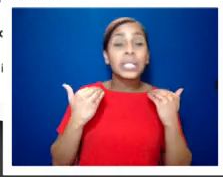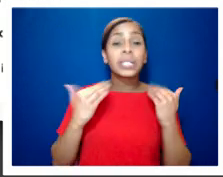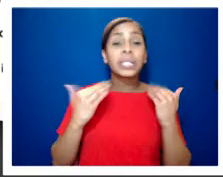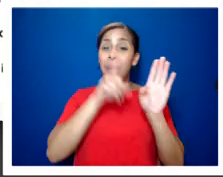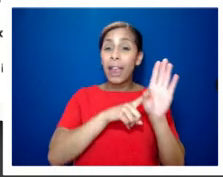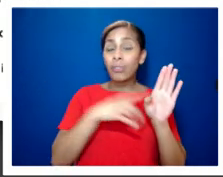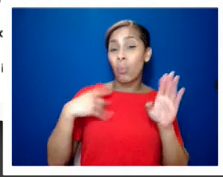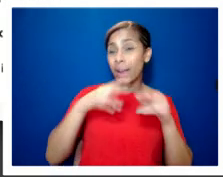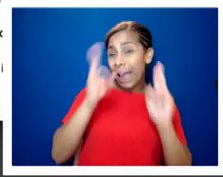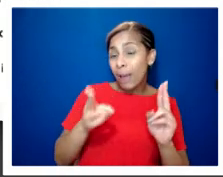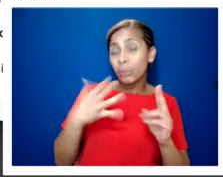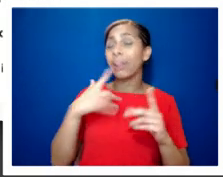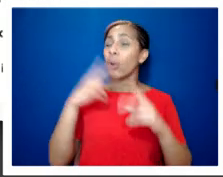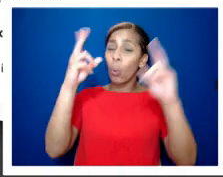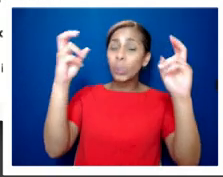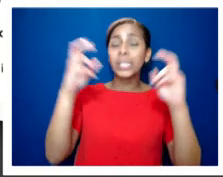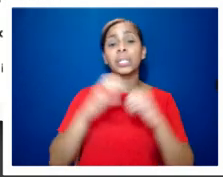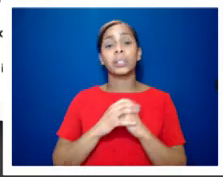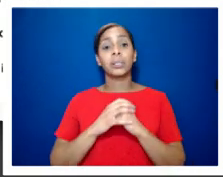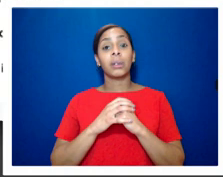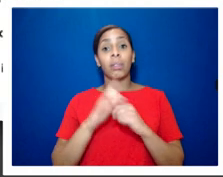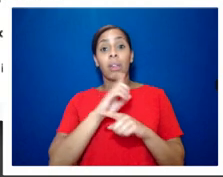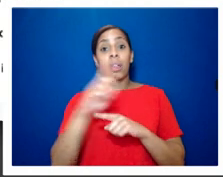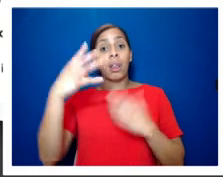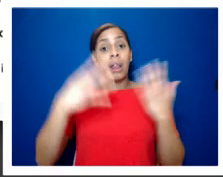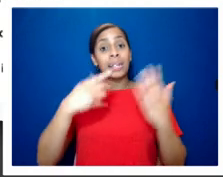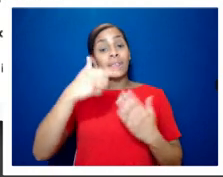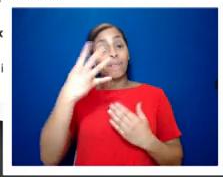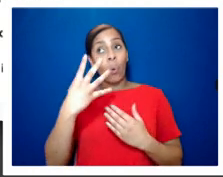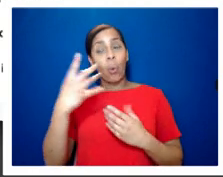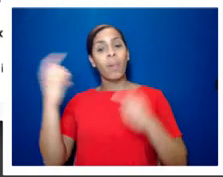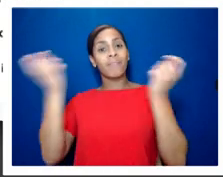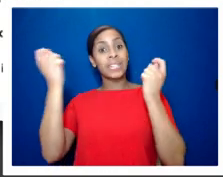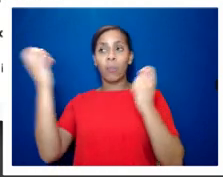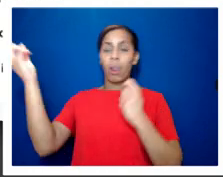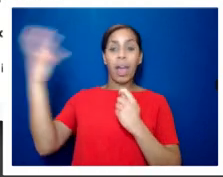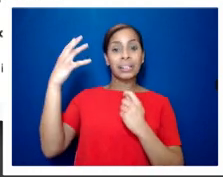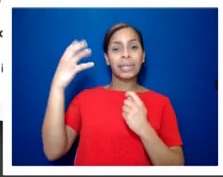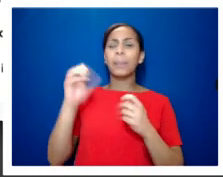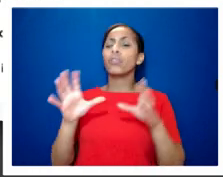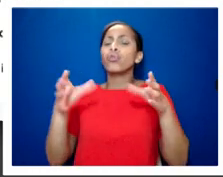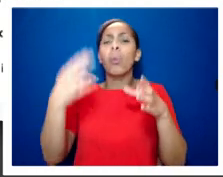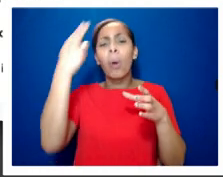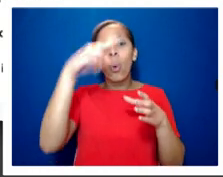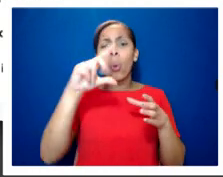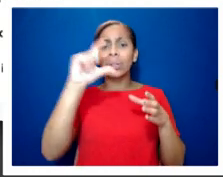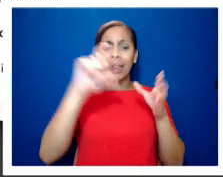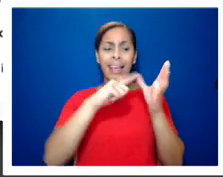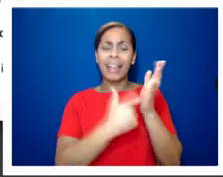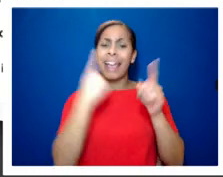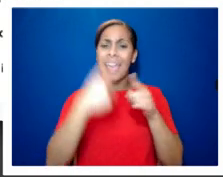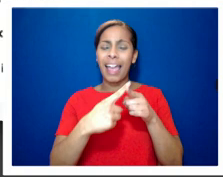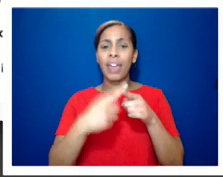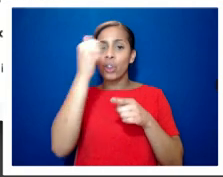and in 1974 the festival of light and rebranded itself as a group called care which stands for christian action